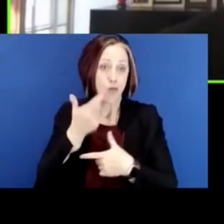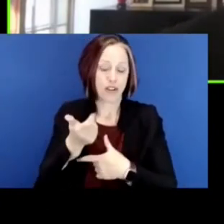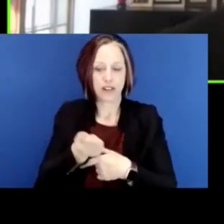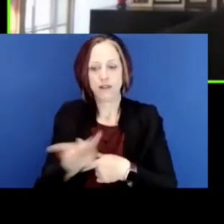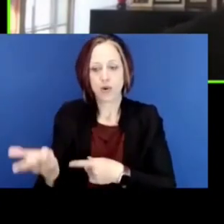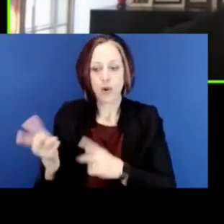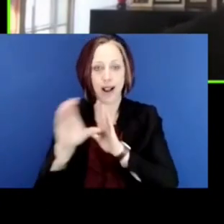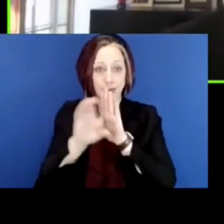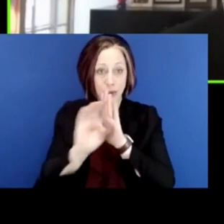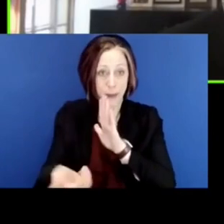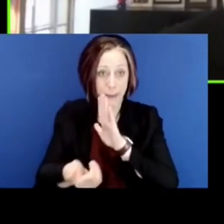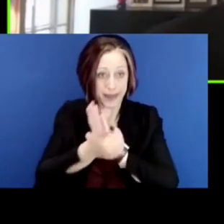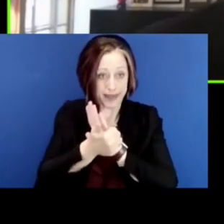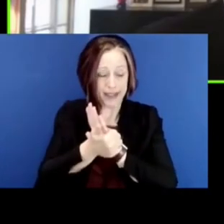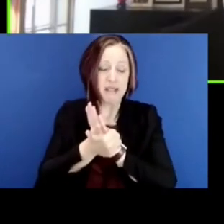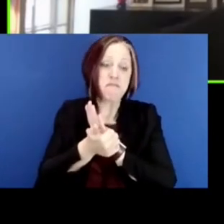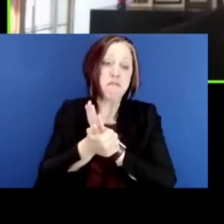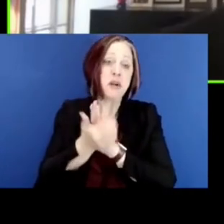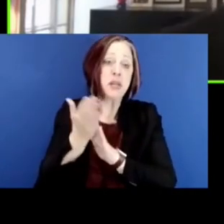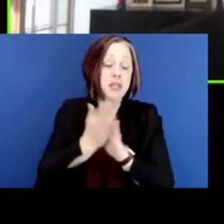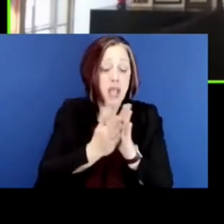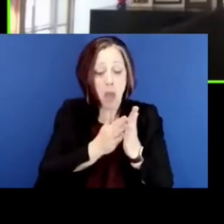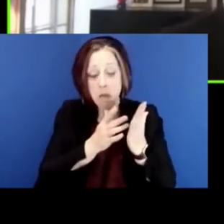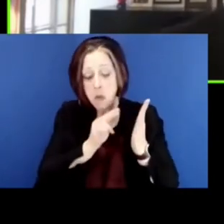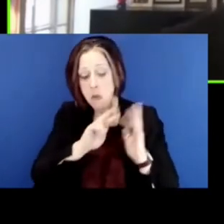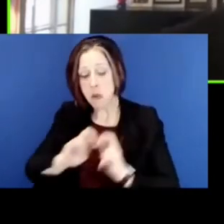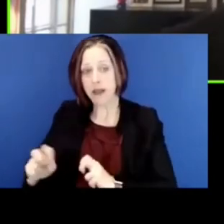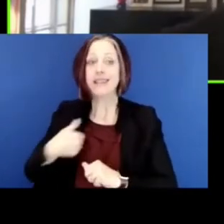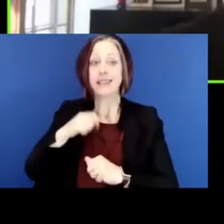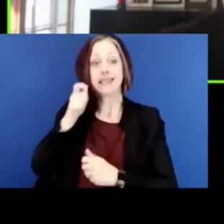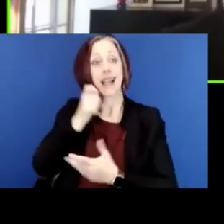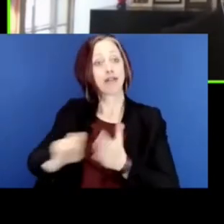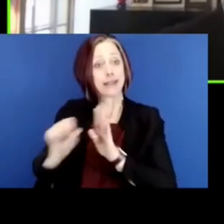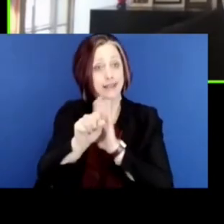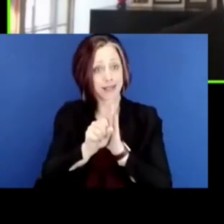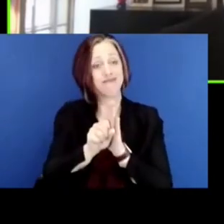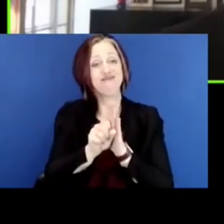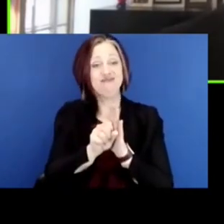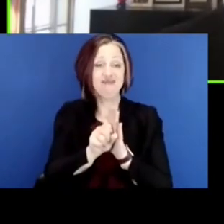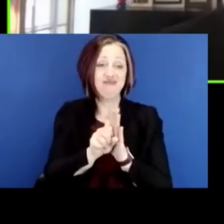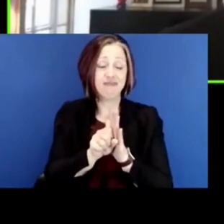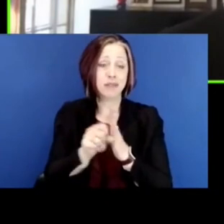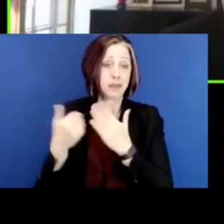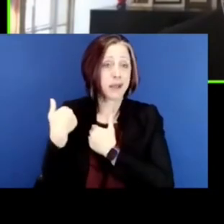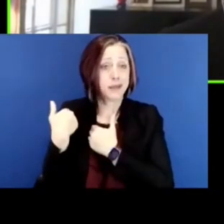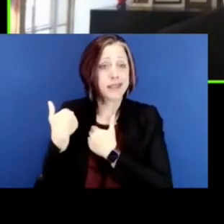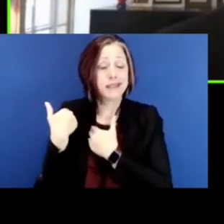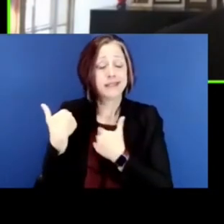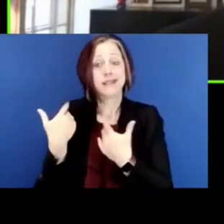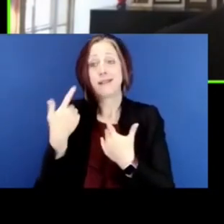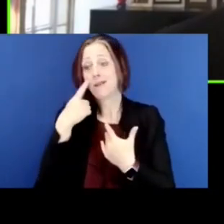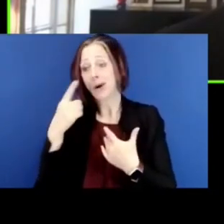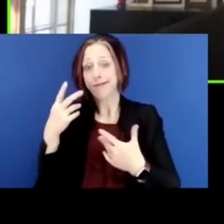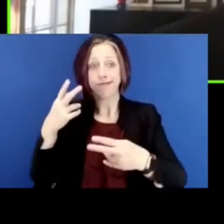constitutional amendments, some up close. Secretary of State had a responsibility in terms of naming